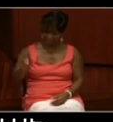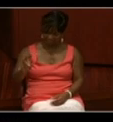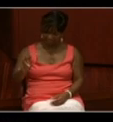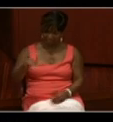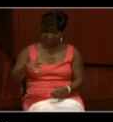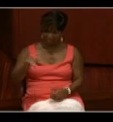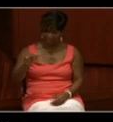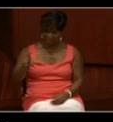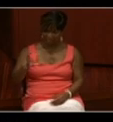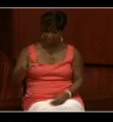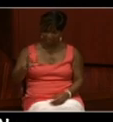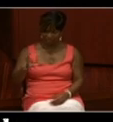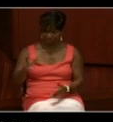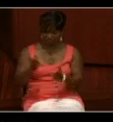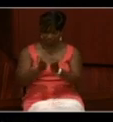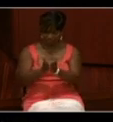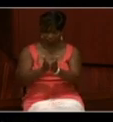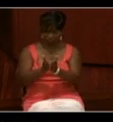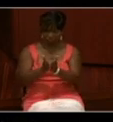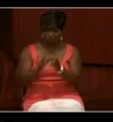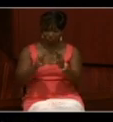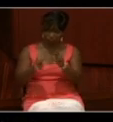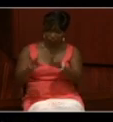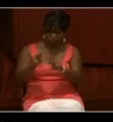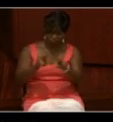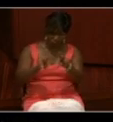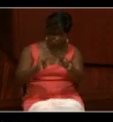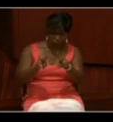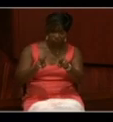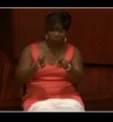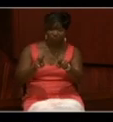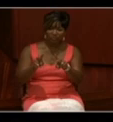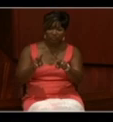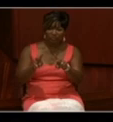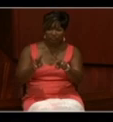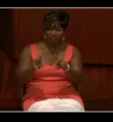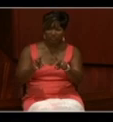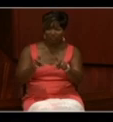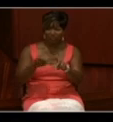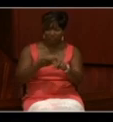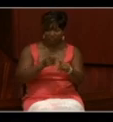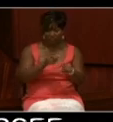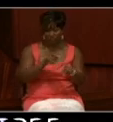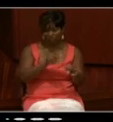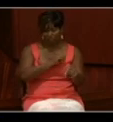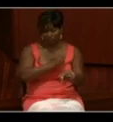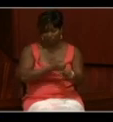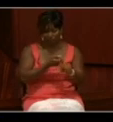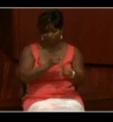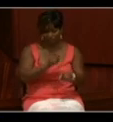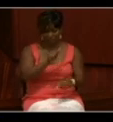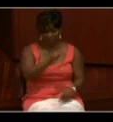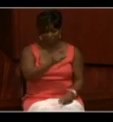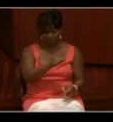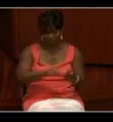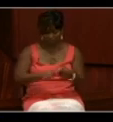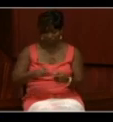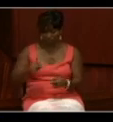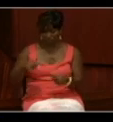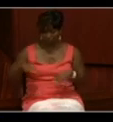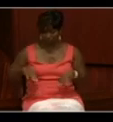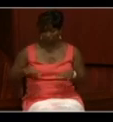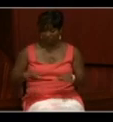The vessel was there to oversee the transfer of authority of Alaska from Russia to the United States. And I'll read